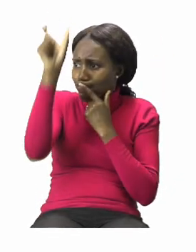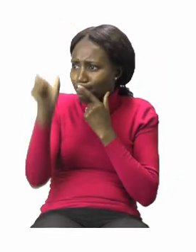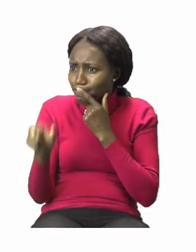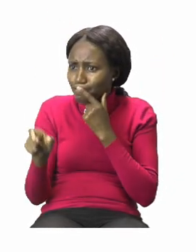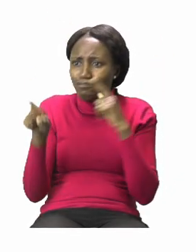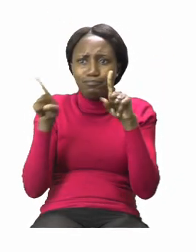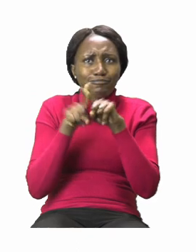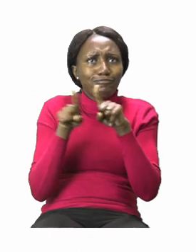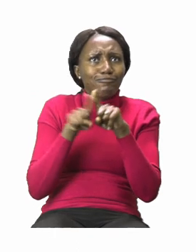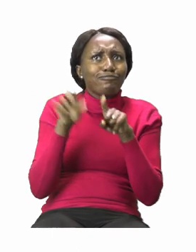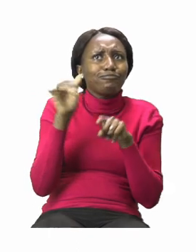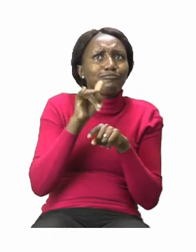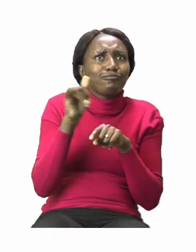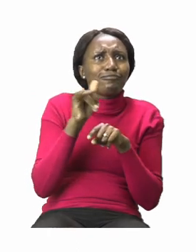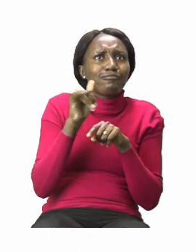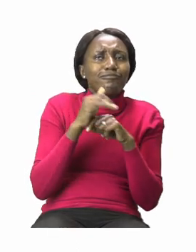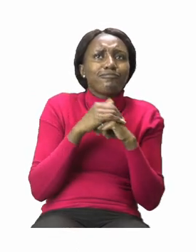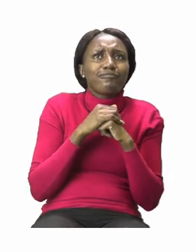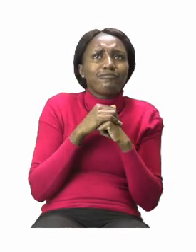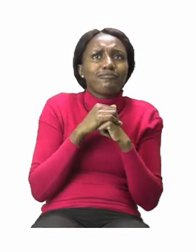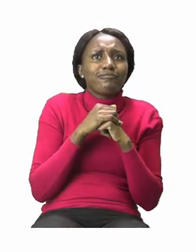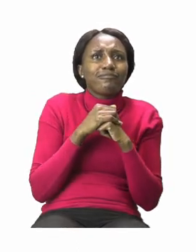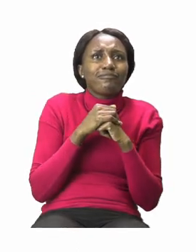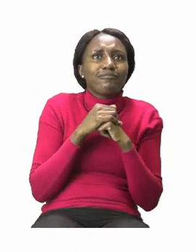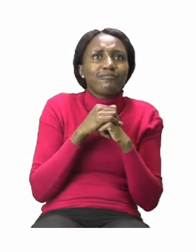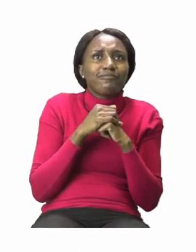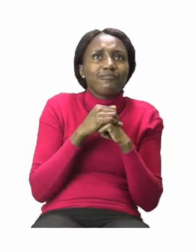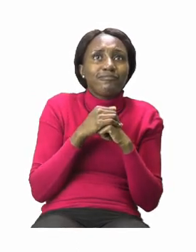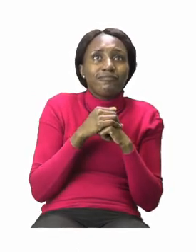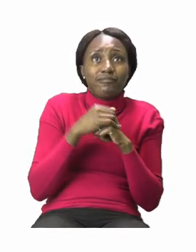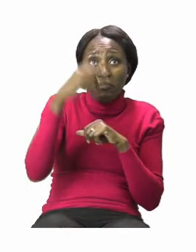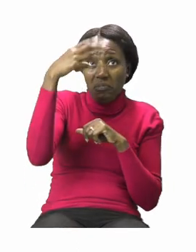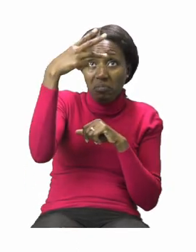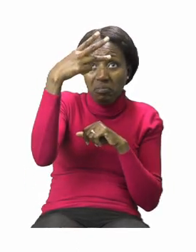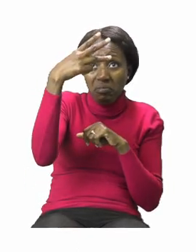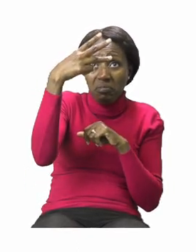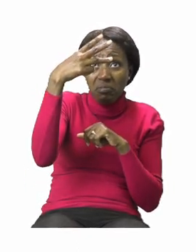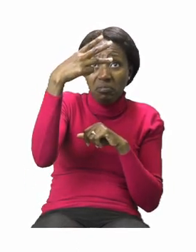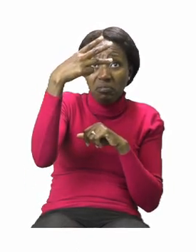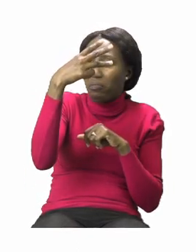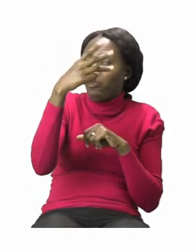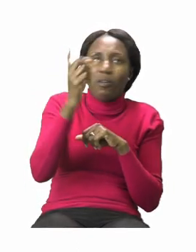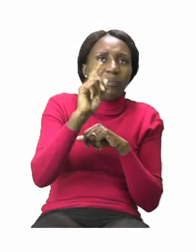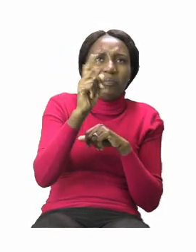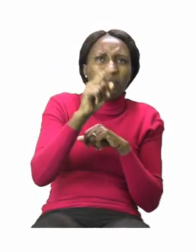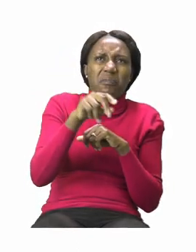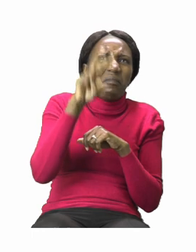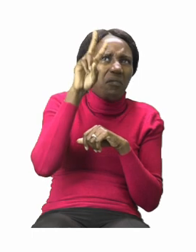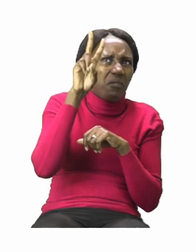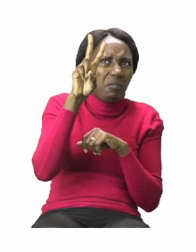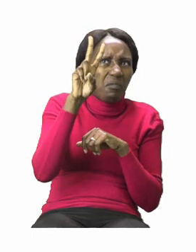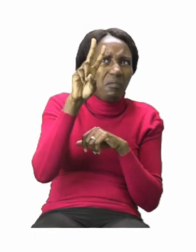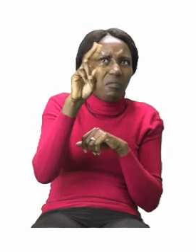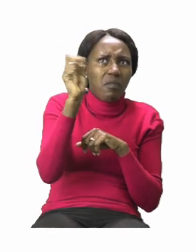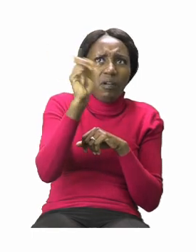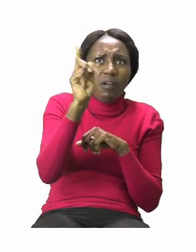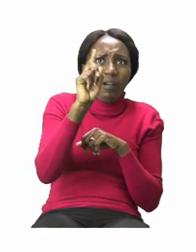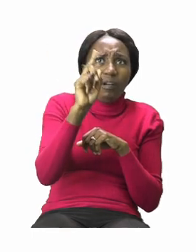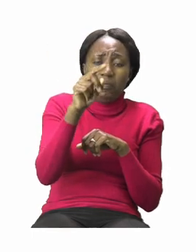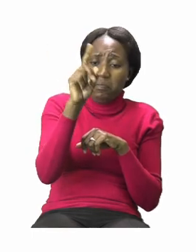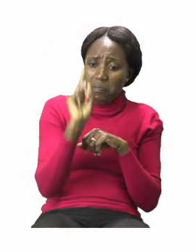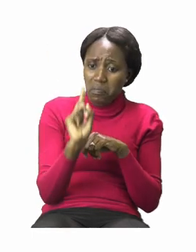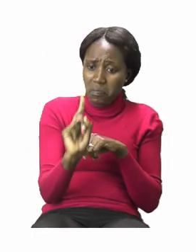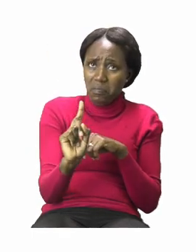is one? Is it the first number? No. How about the second number?